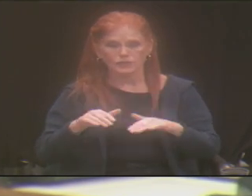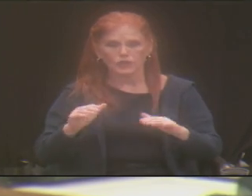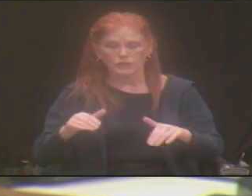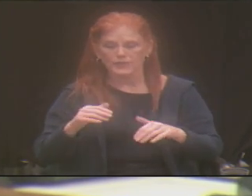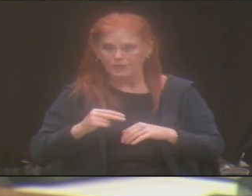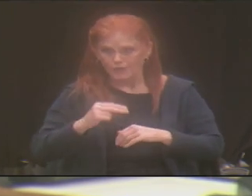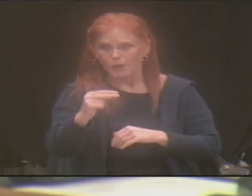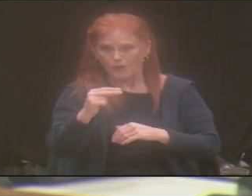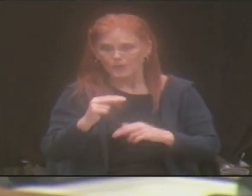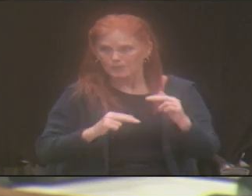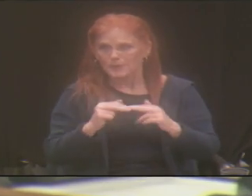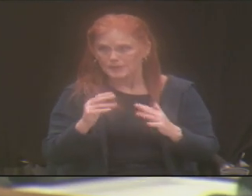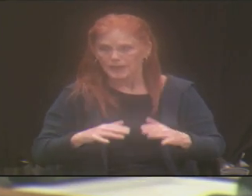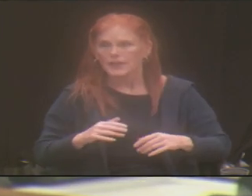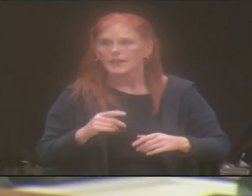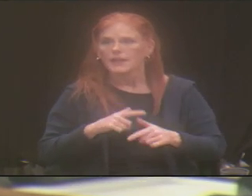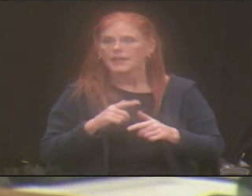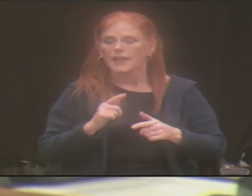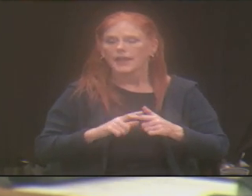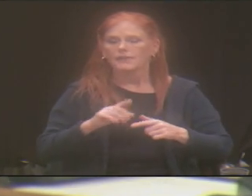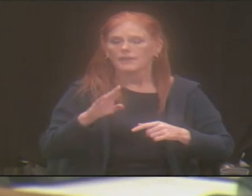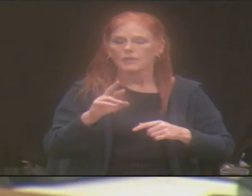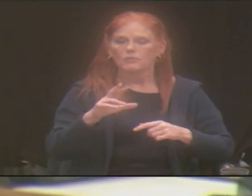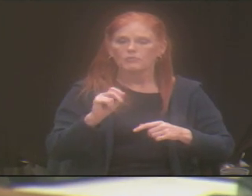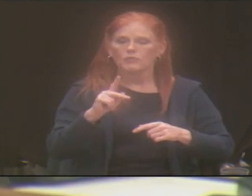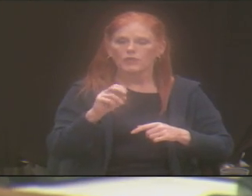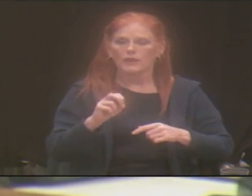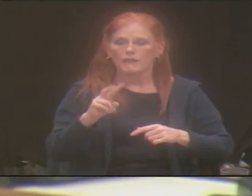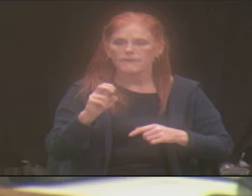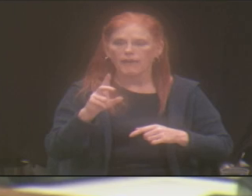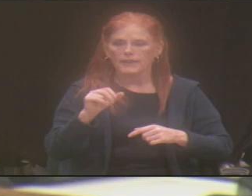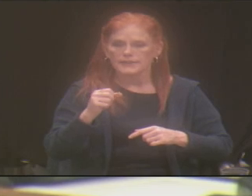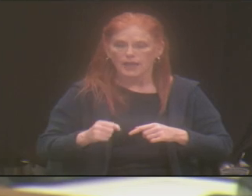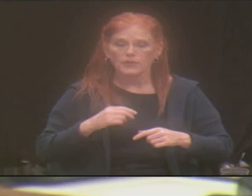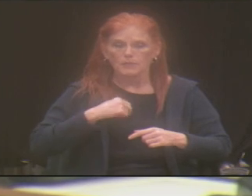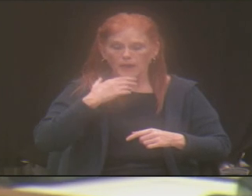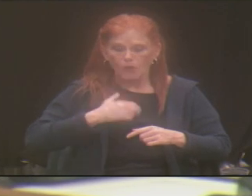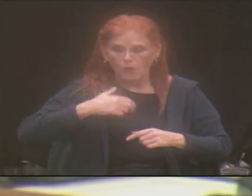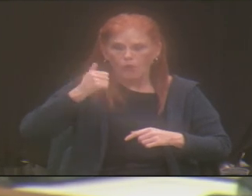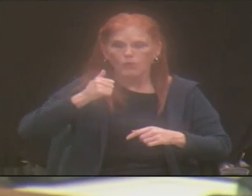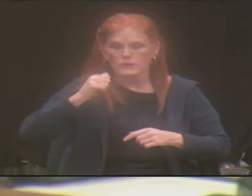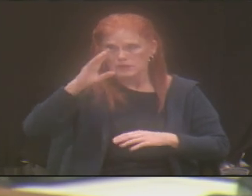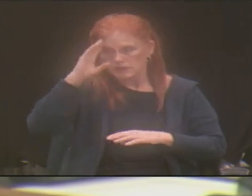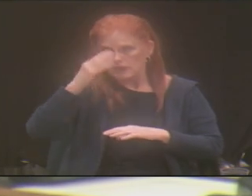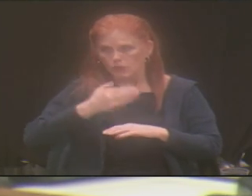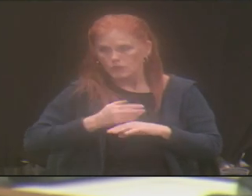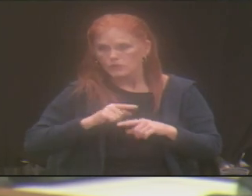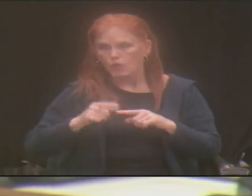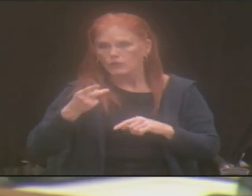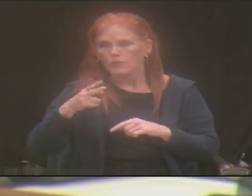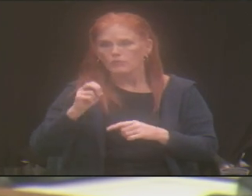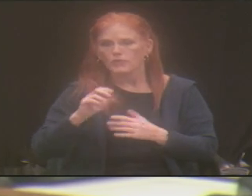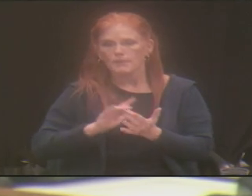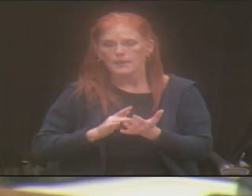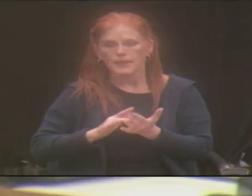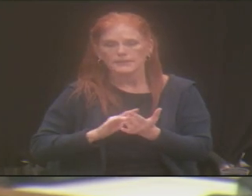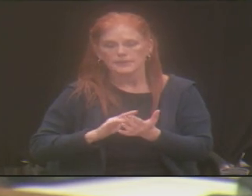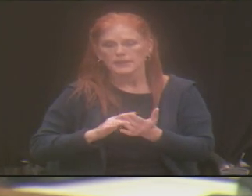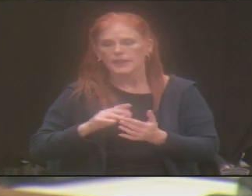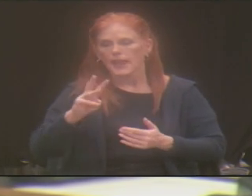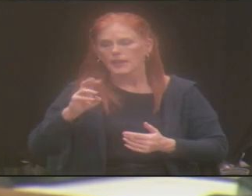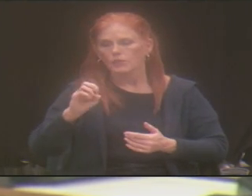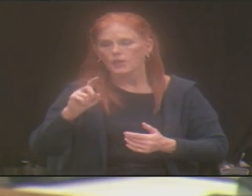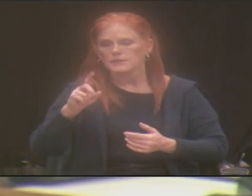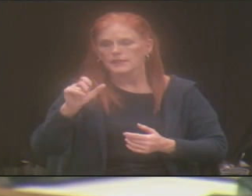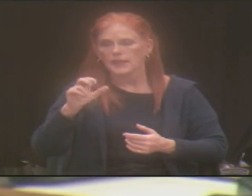in the north building. And then Brook Valley South, my oldest son was going pre-med at Wesleyan. He decided to become an EMT,